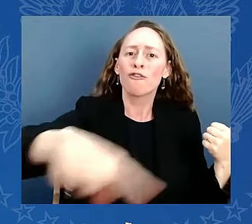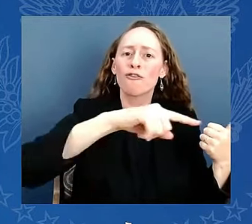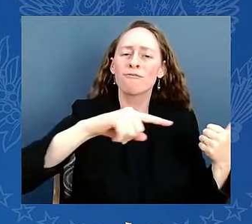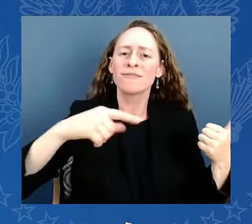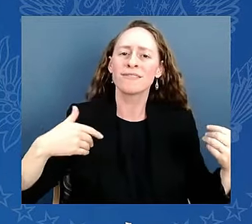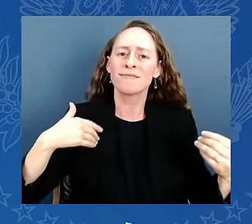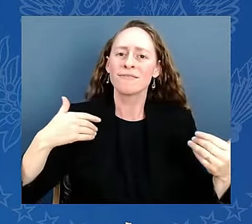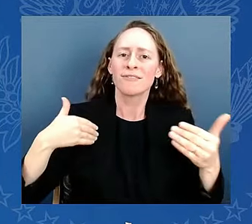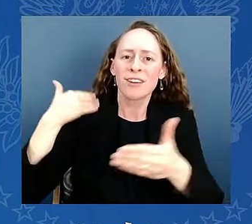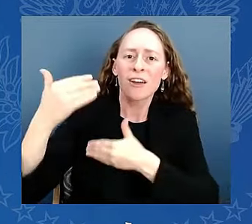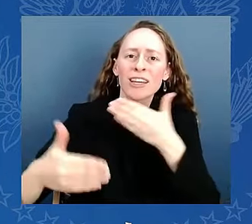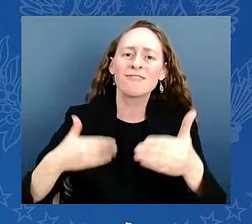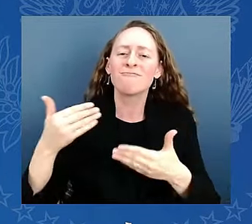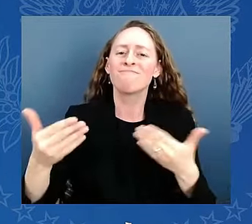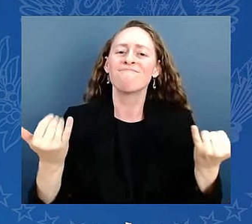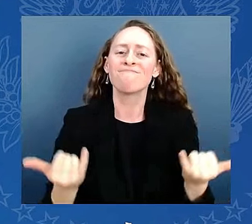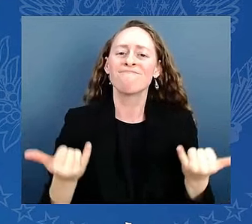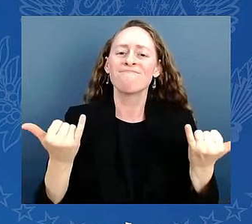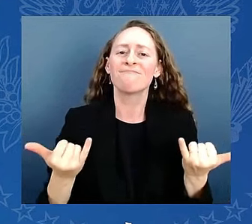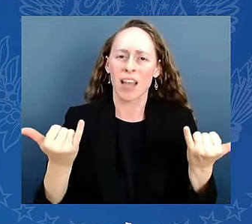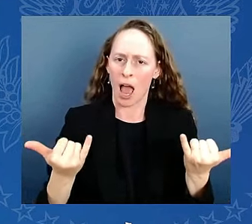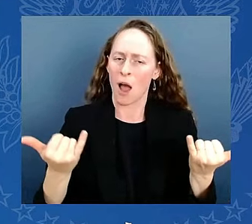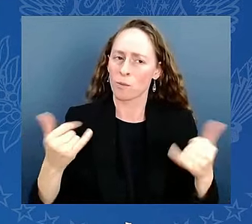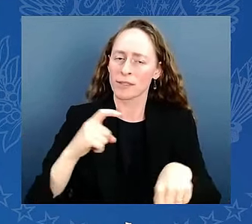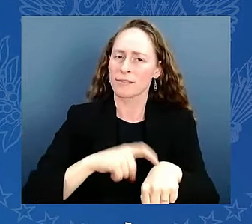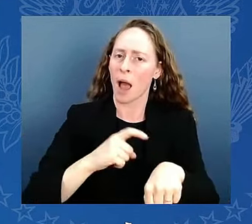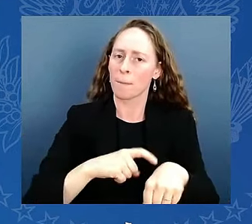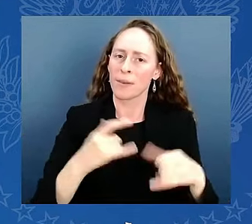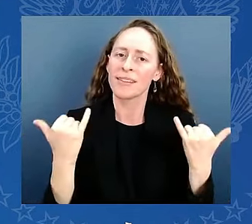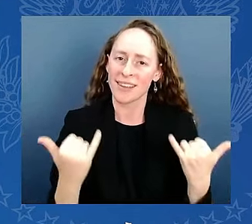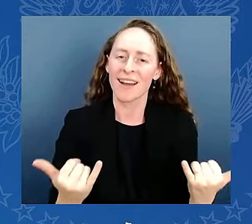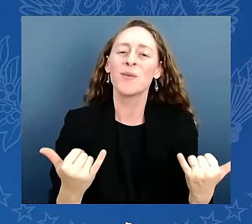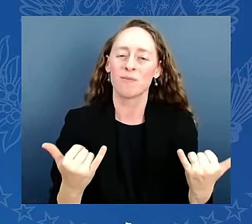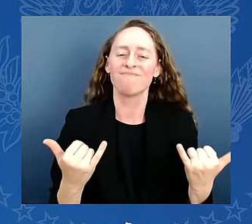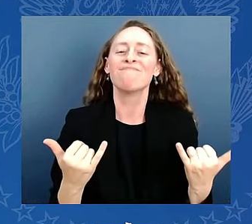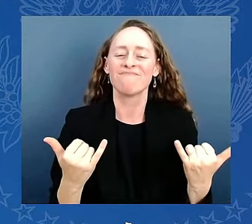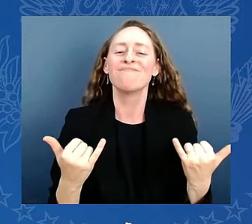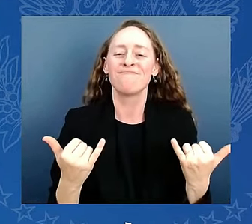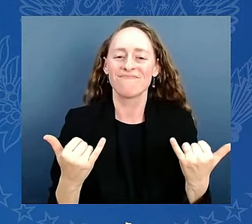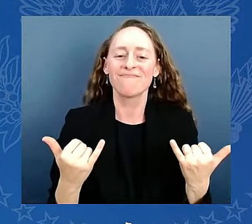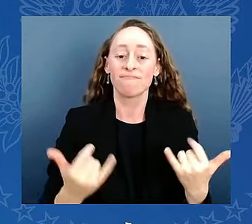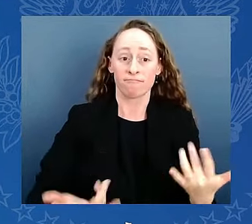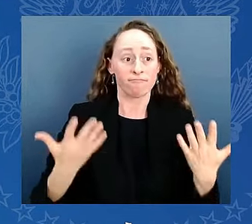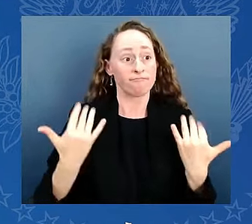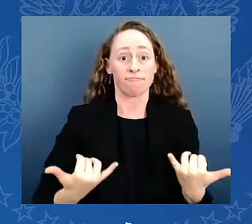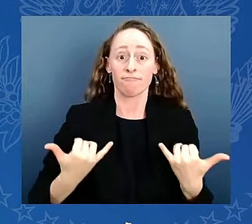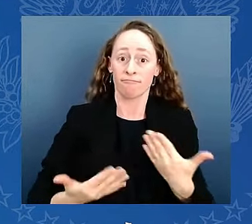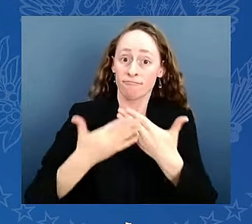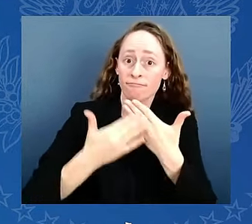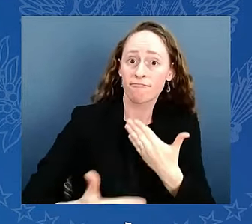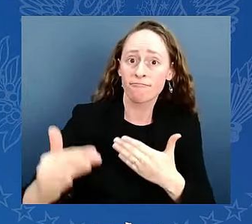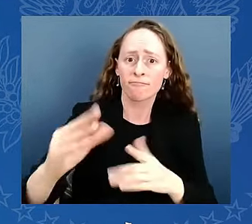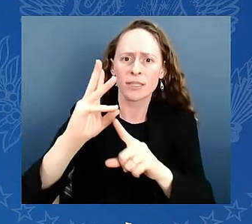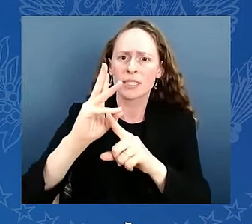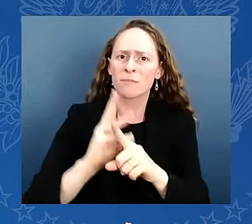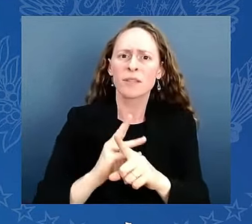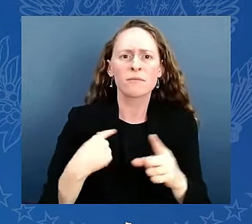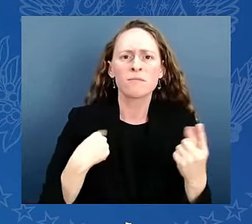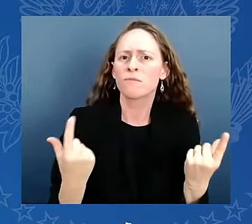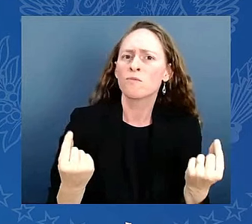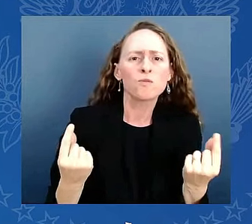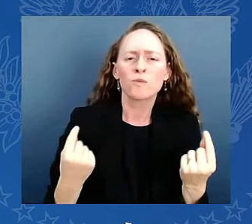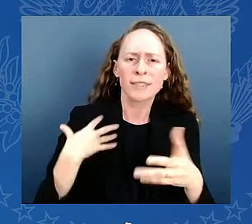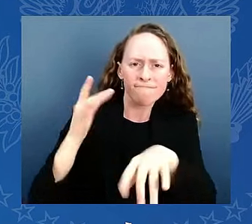Over the next six months, I'll be focused on doing my job as president. That means I'll continue to lower costs for hardworking